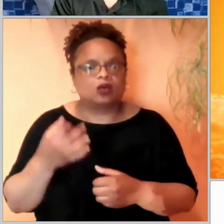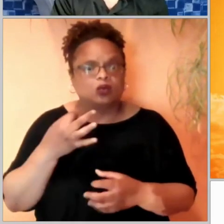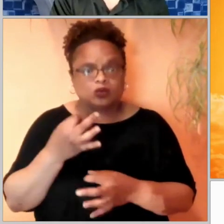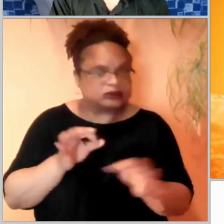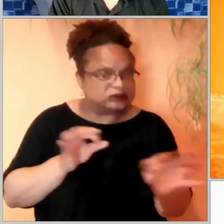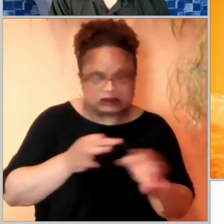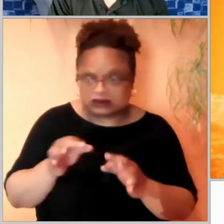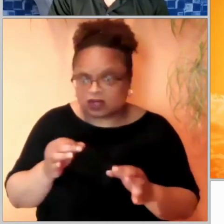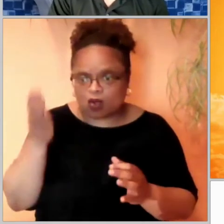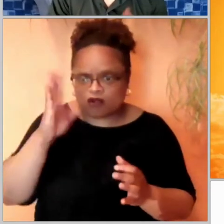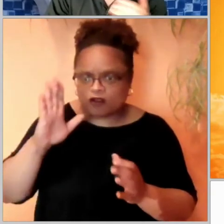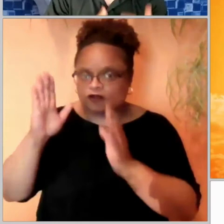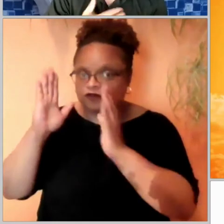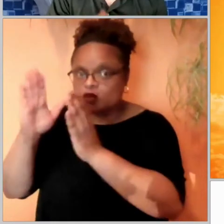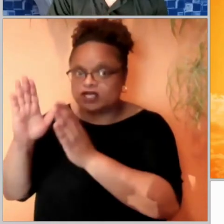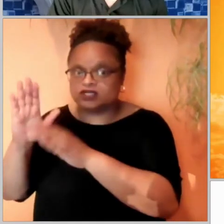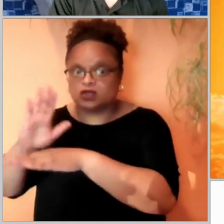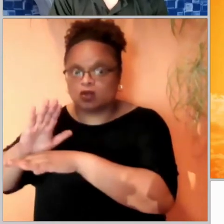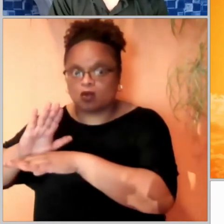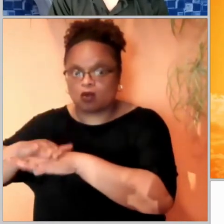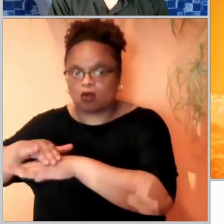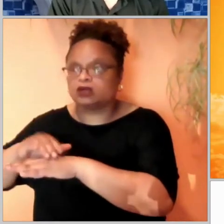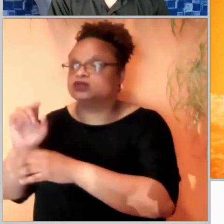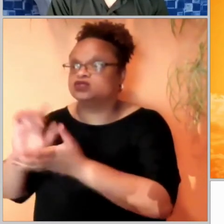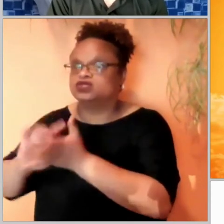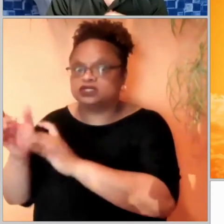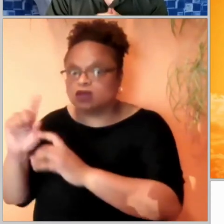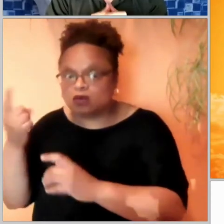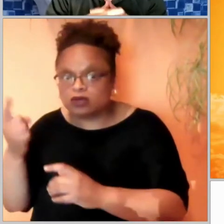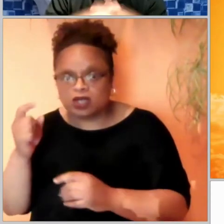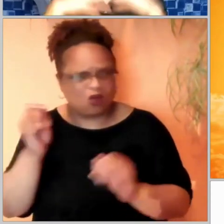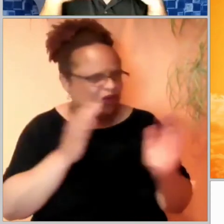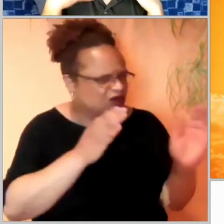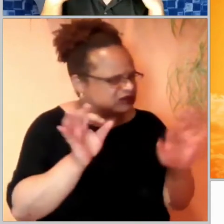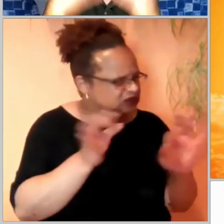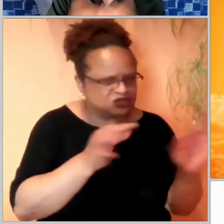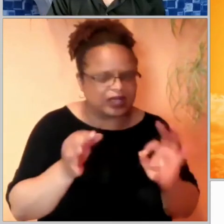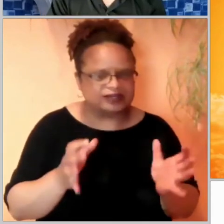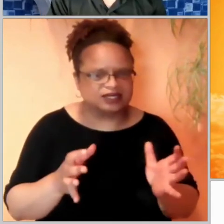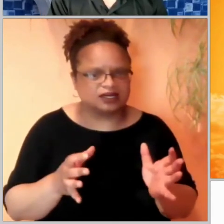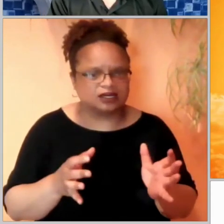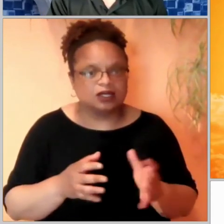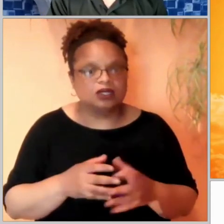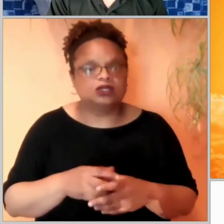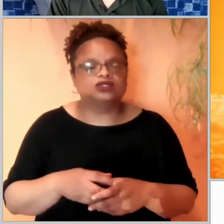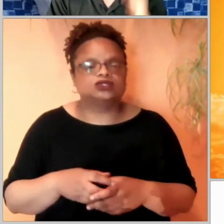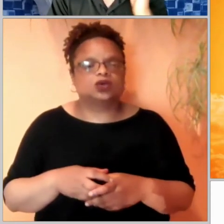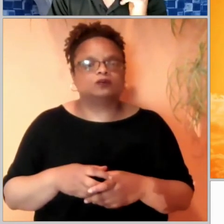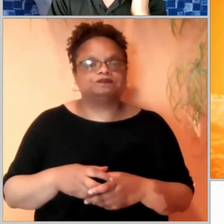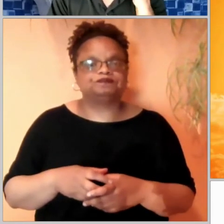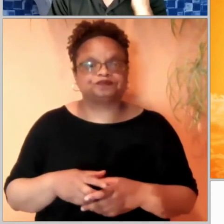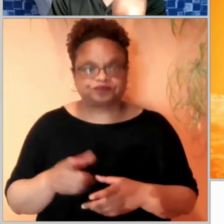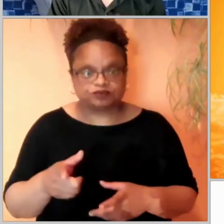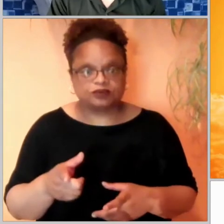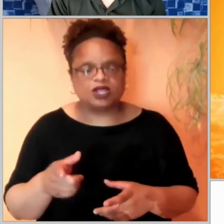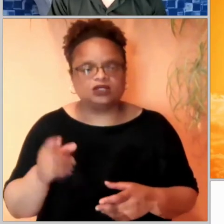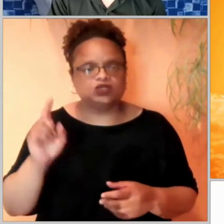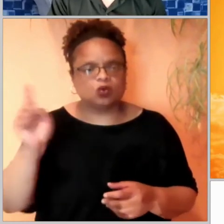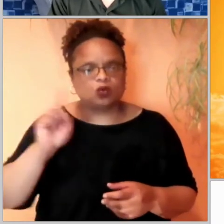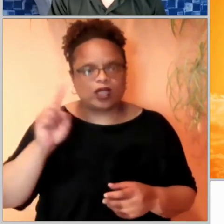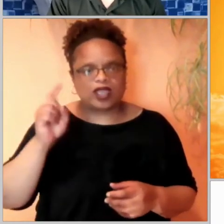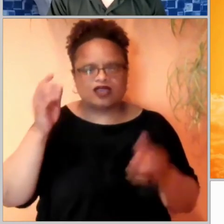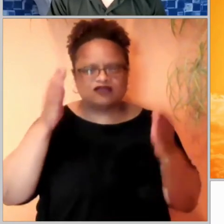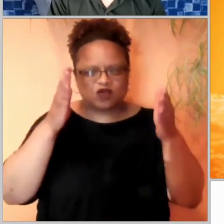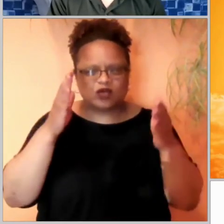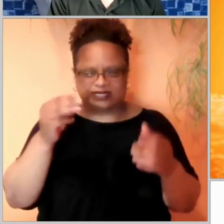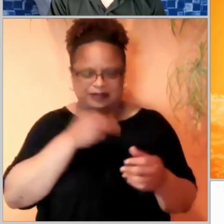voices that you are likely to hear. How are you going or where are you going to focus your eyes and your mind? Who